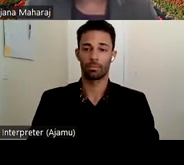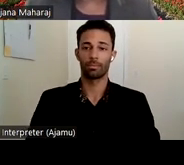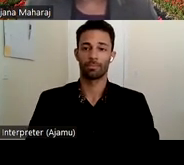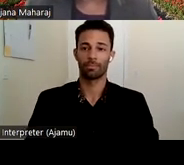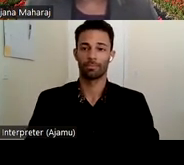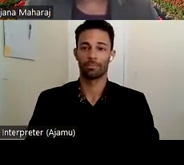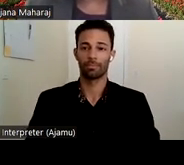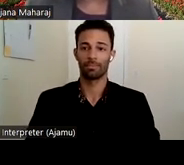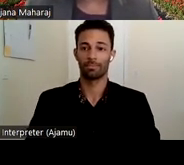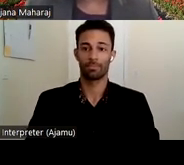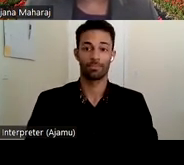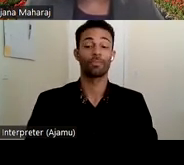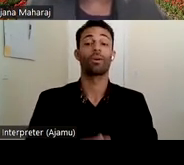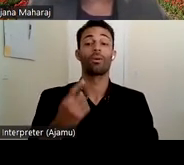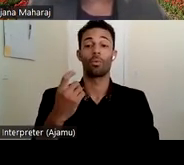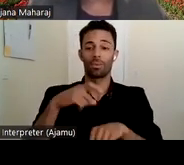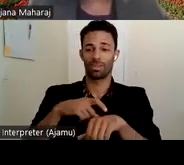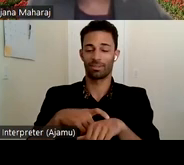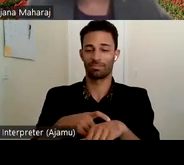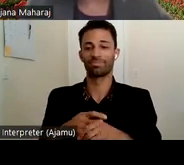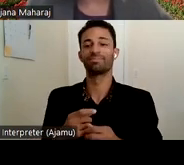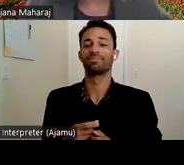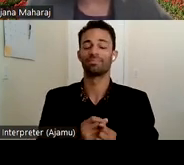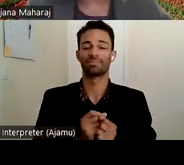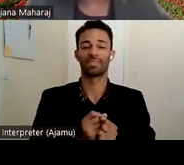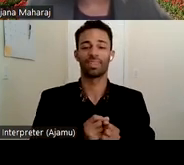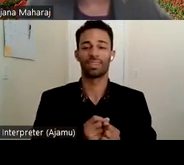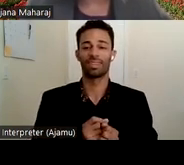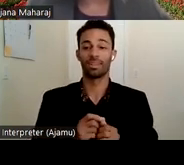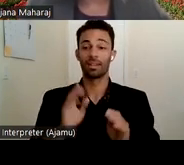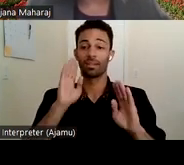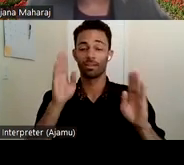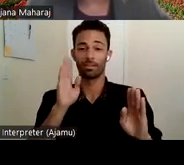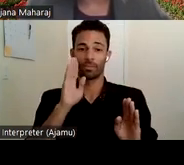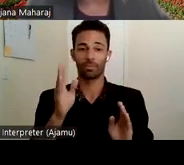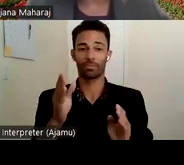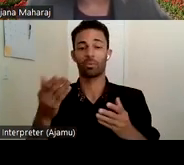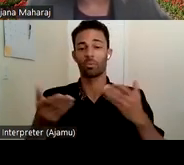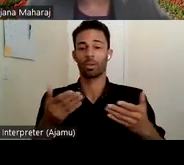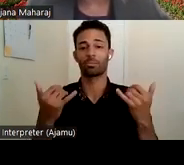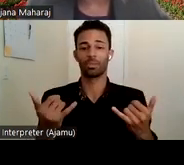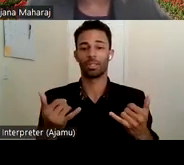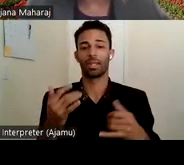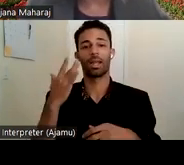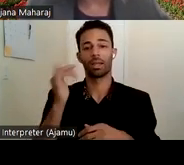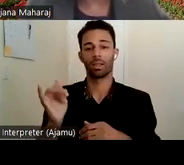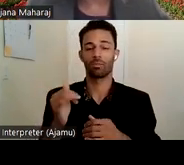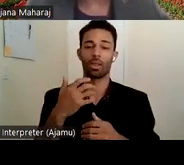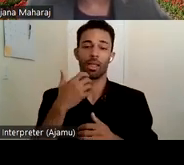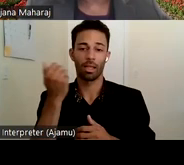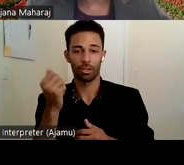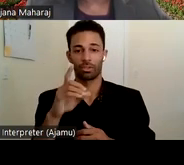One more time. Good afternoon and welcome. Welcome to today's California Elder and Disability Justice Coordinating Council